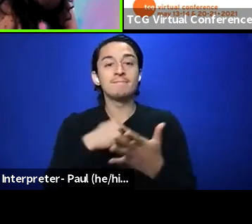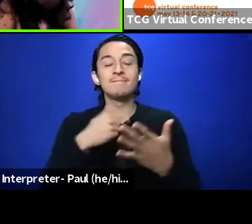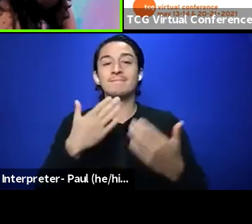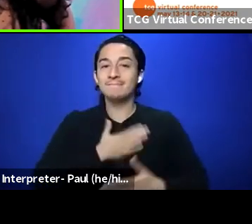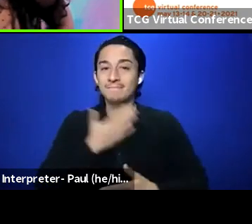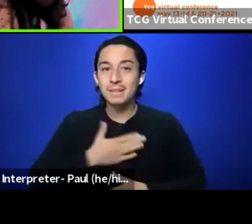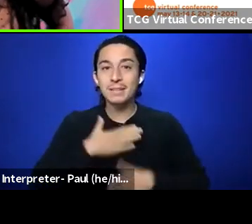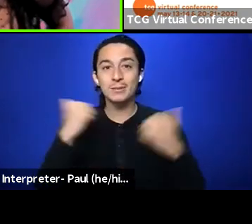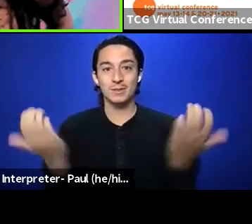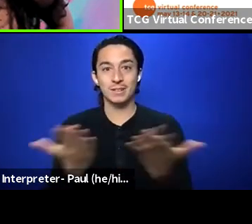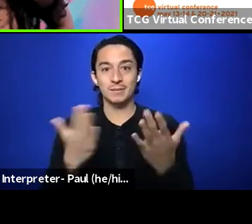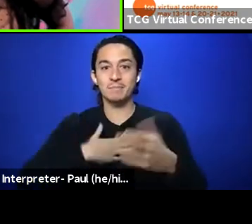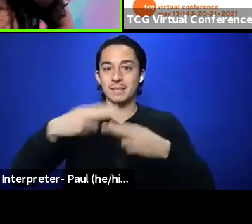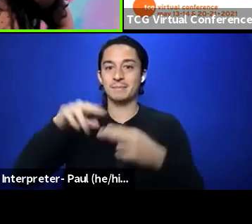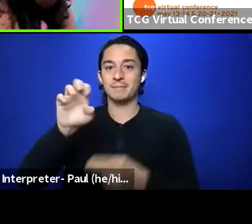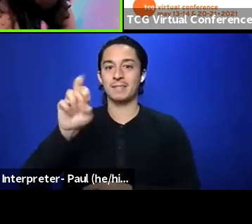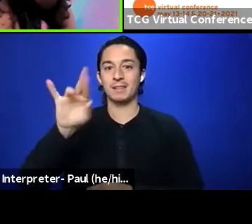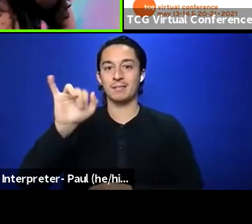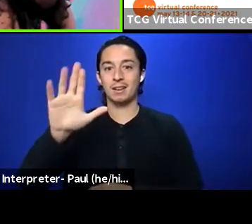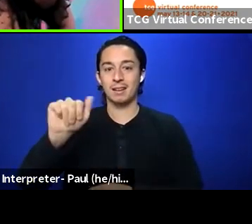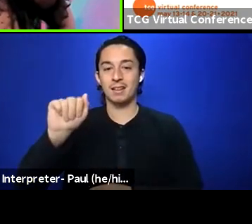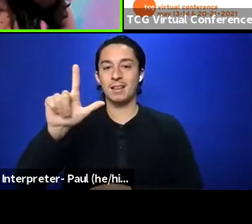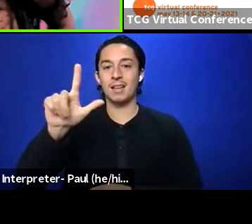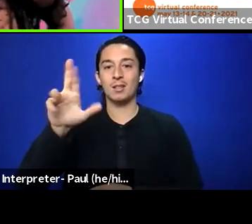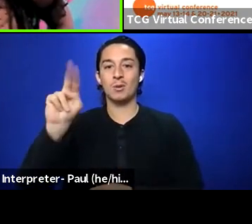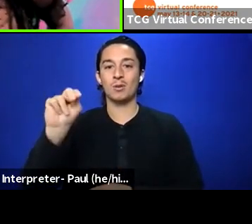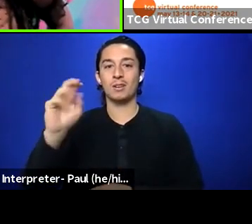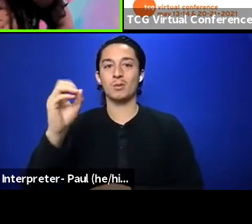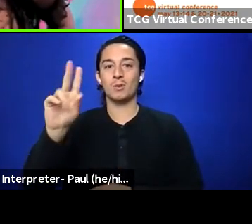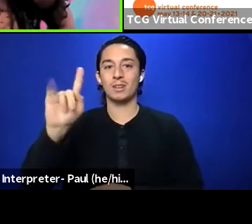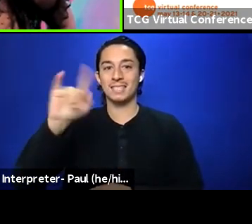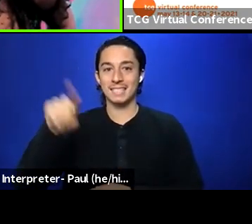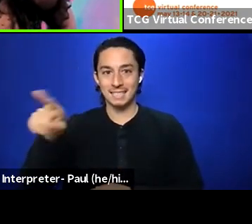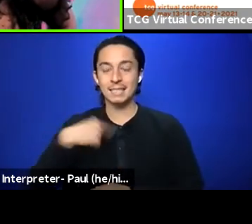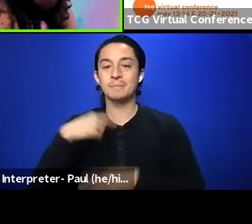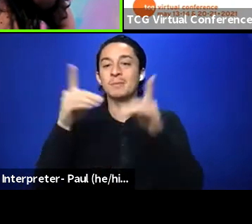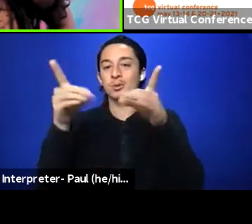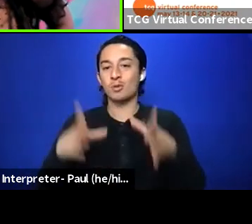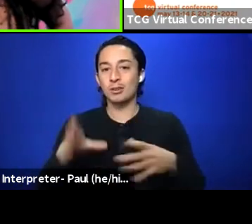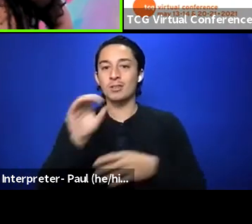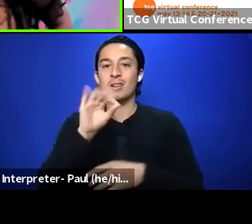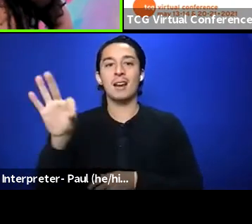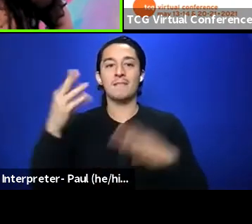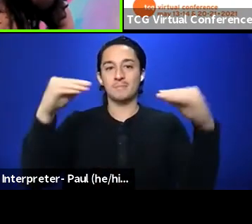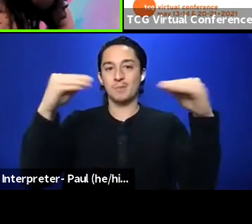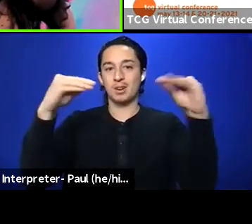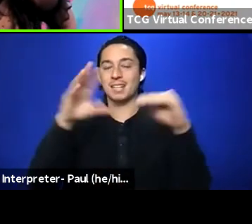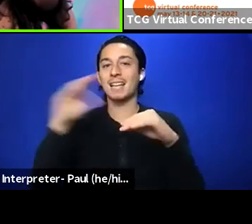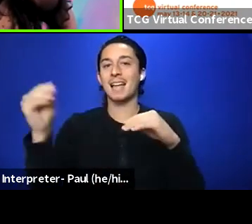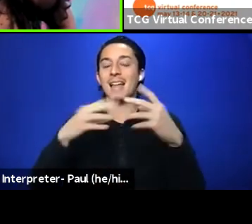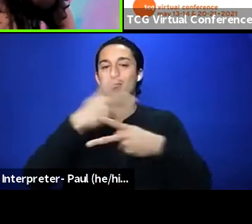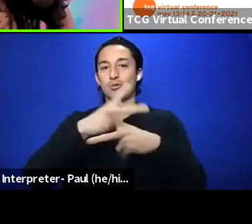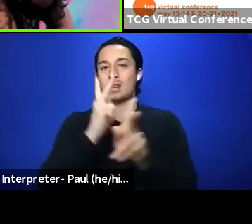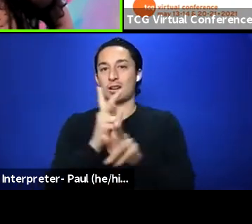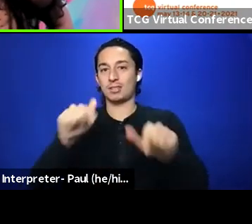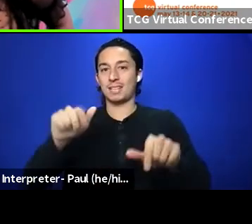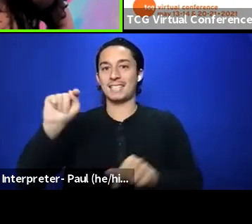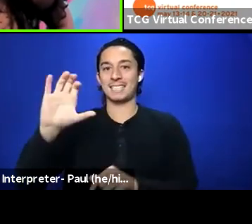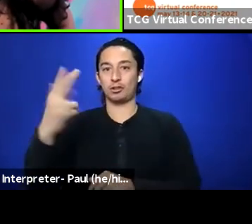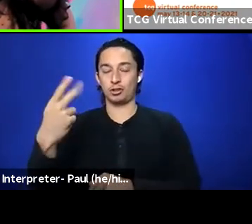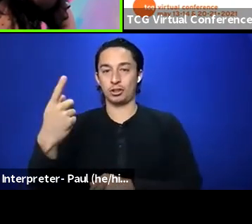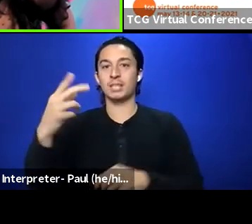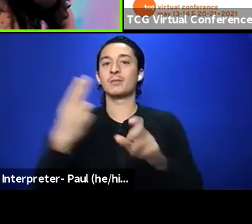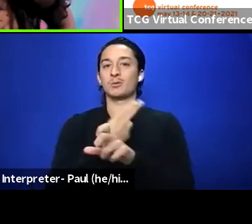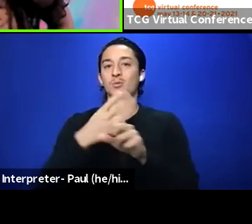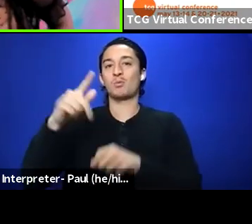My name is Erica Lauren Ortiz, and I am the Director of Marketing and Production at TCG, and I use she, her